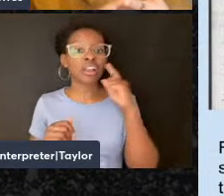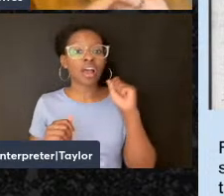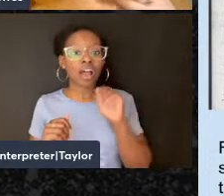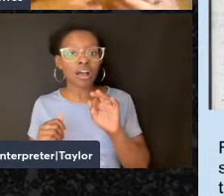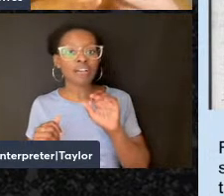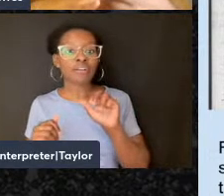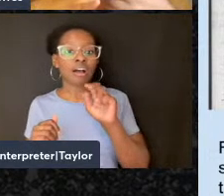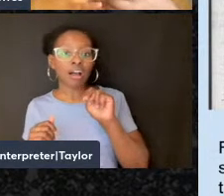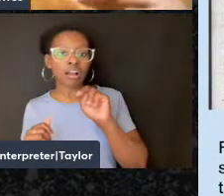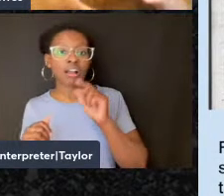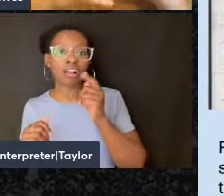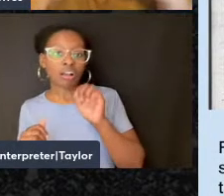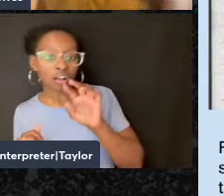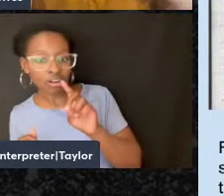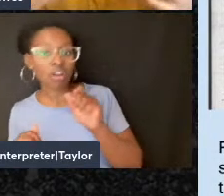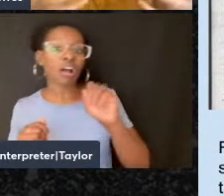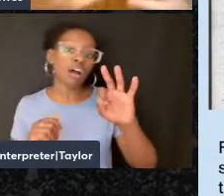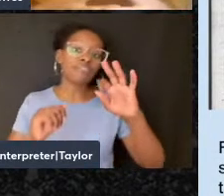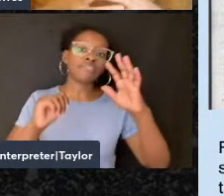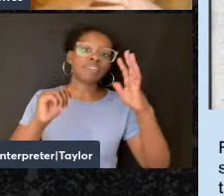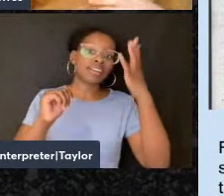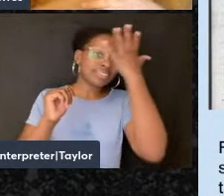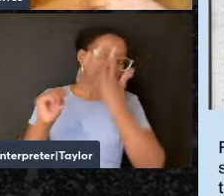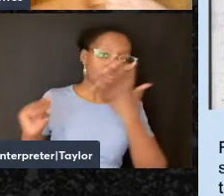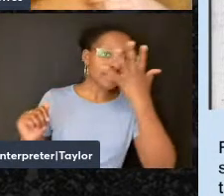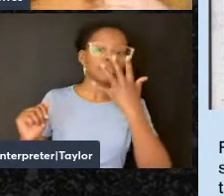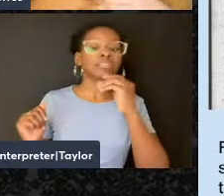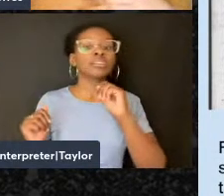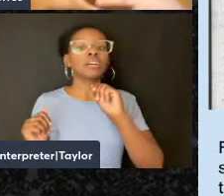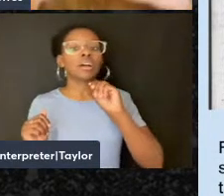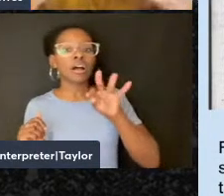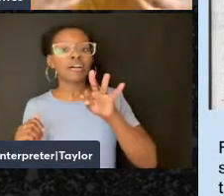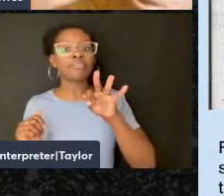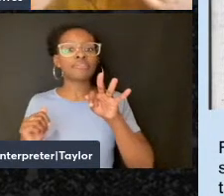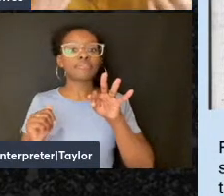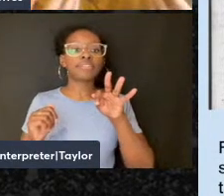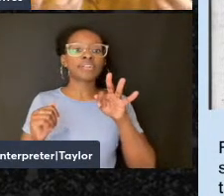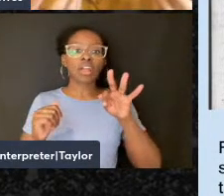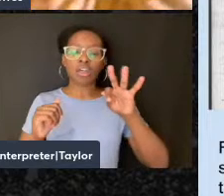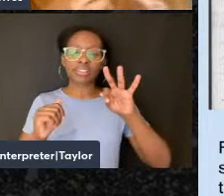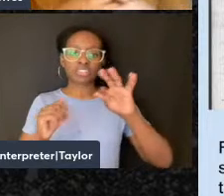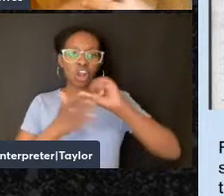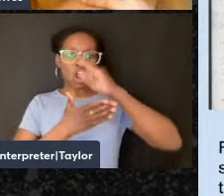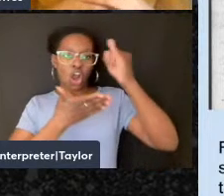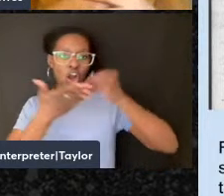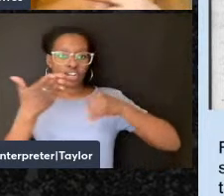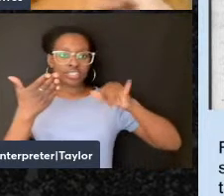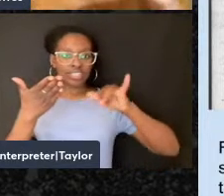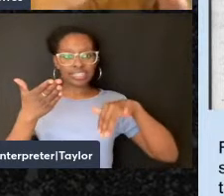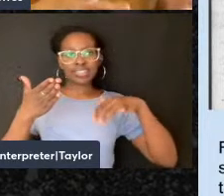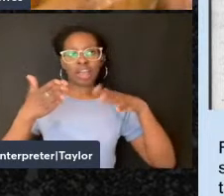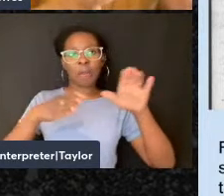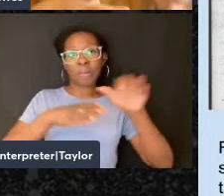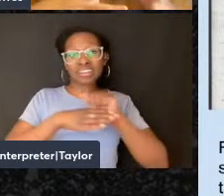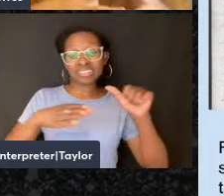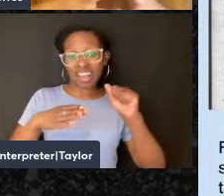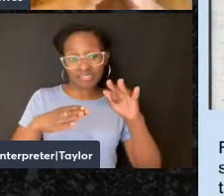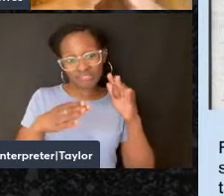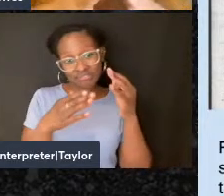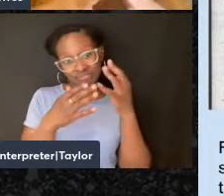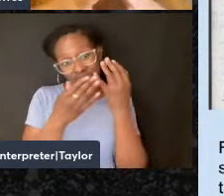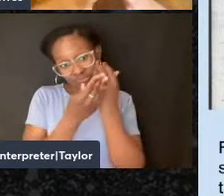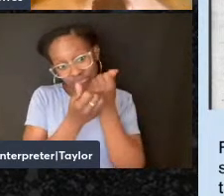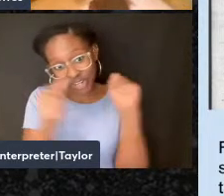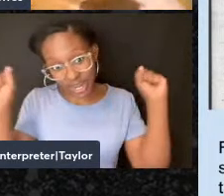aesthetics, on the practice of an art as a practice of anarchism and freedom is one